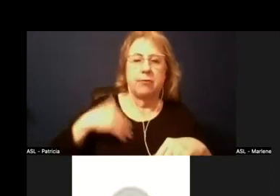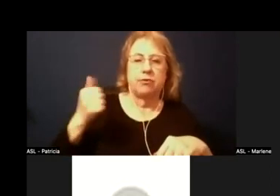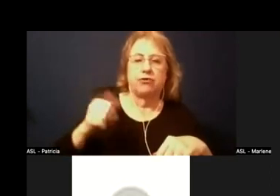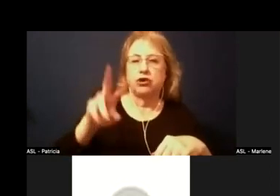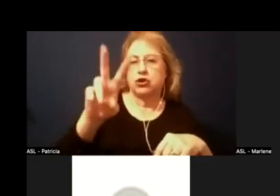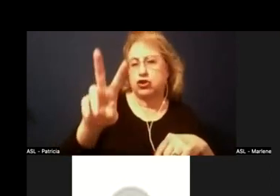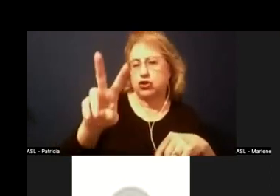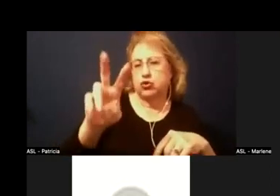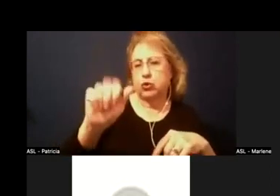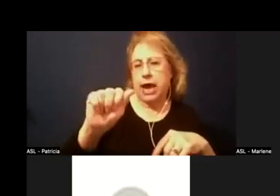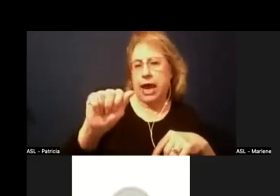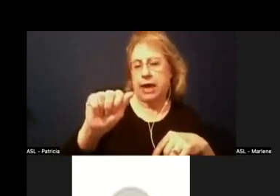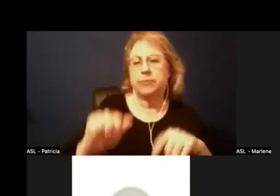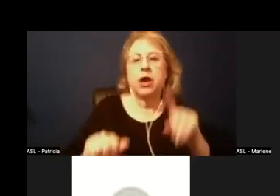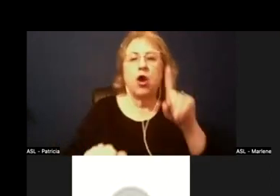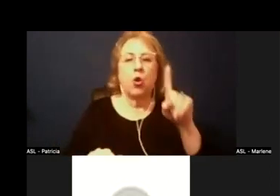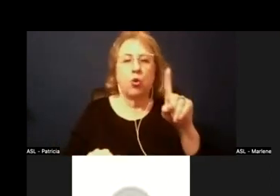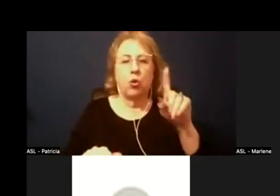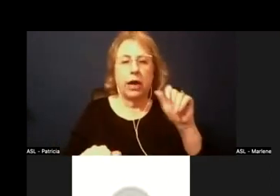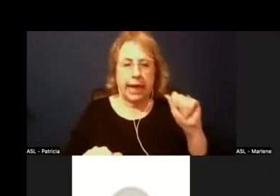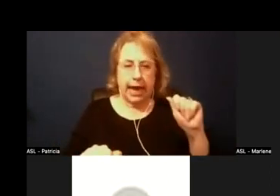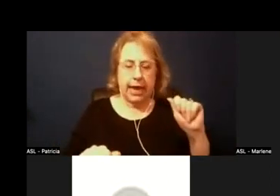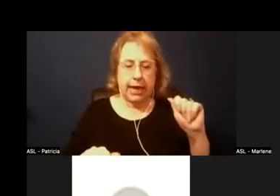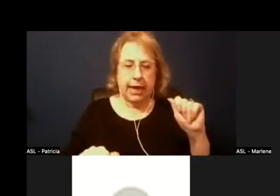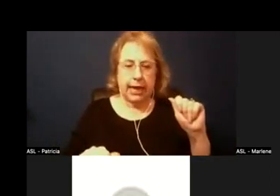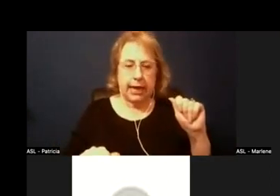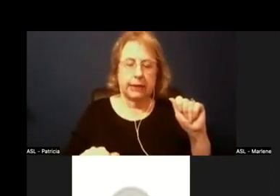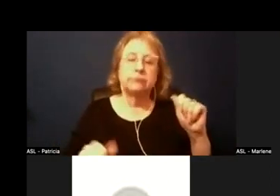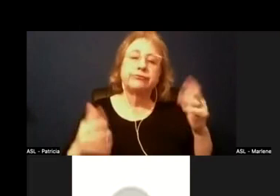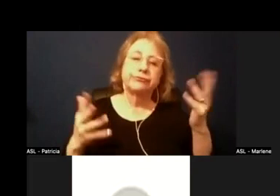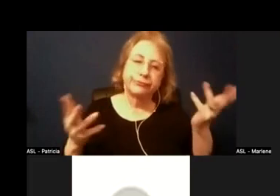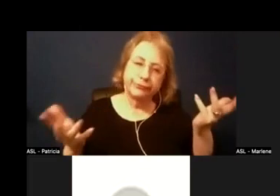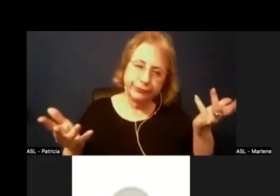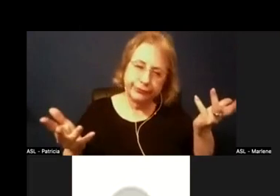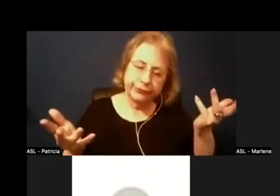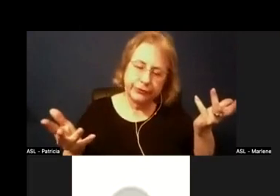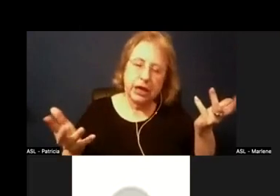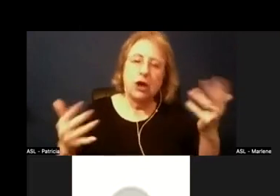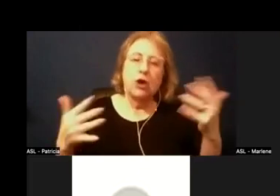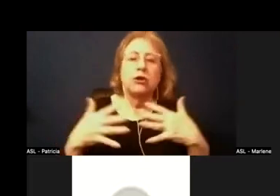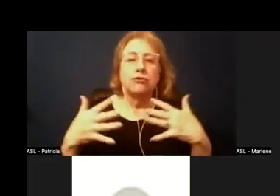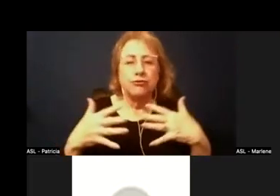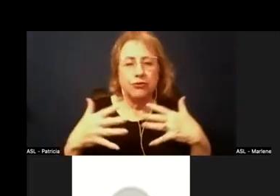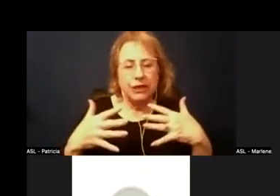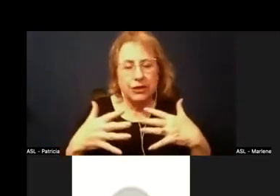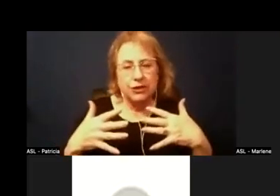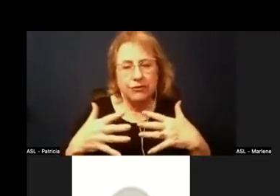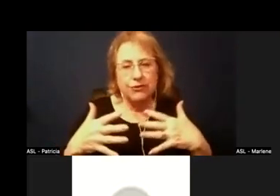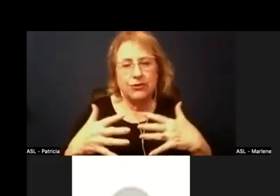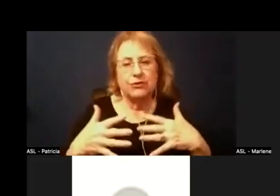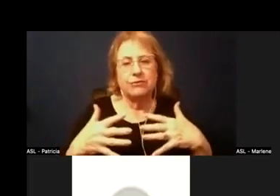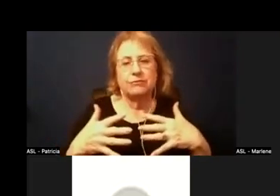because 1a sort of brings into the fear of what we always or what we originally thought was